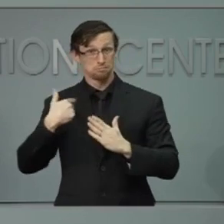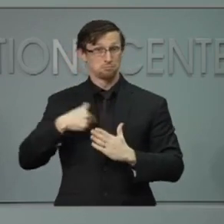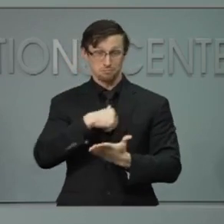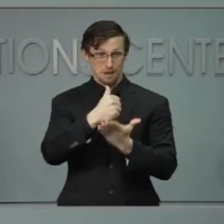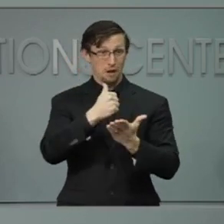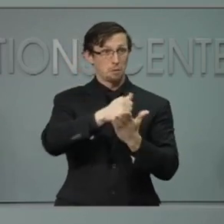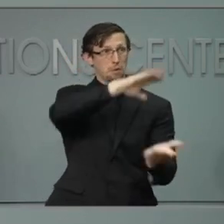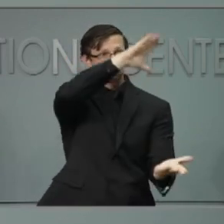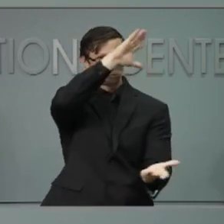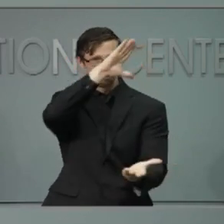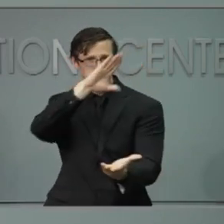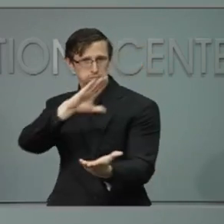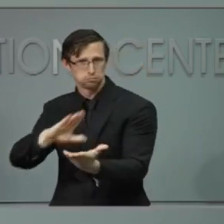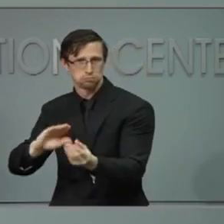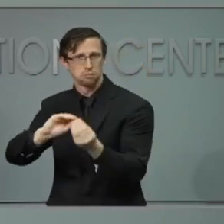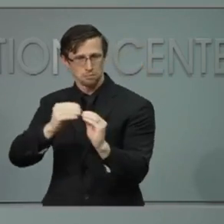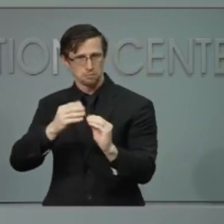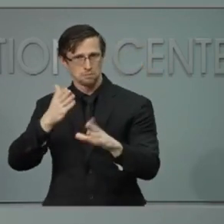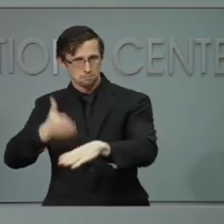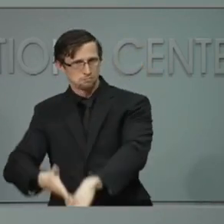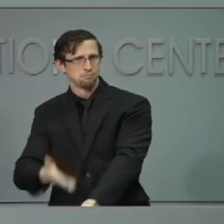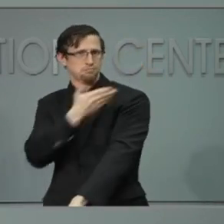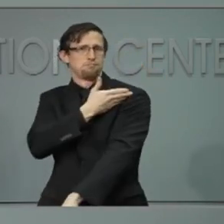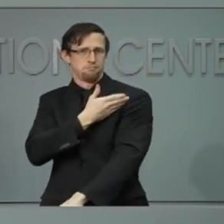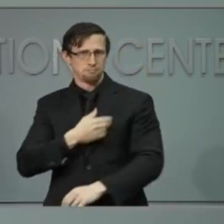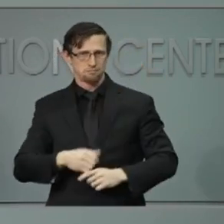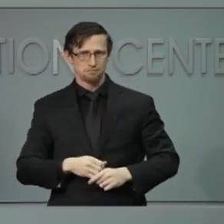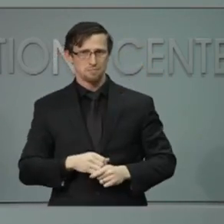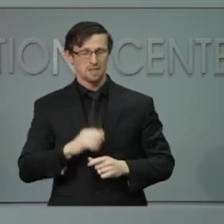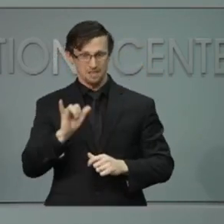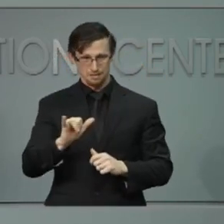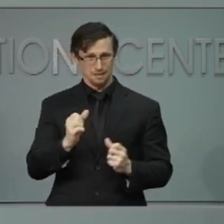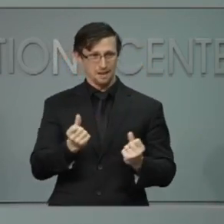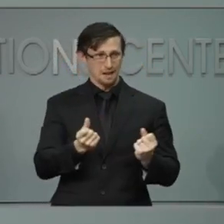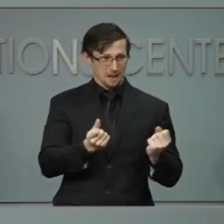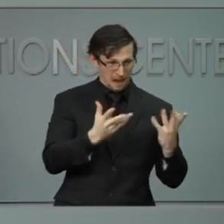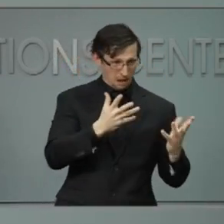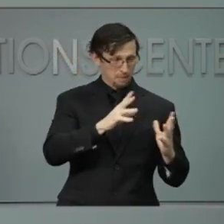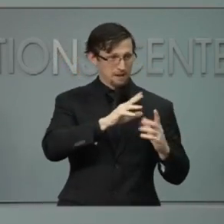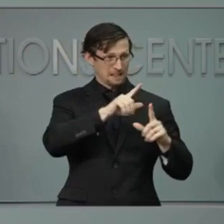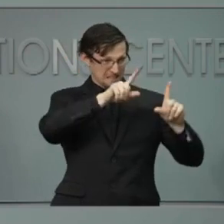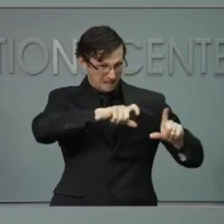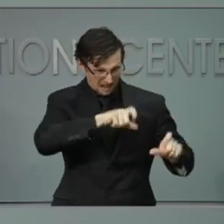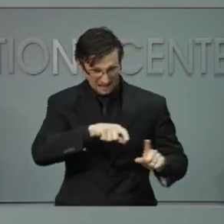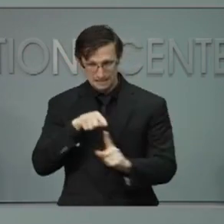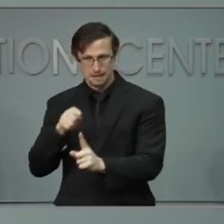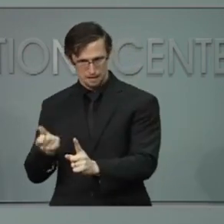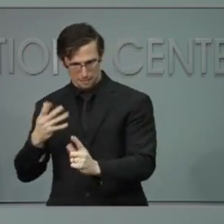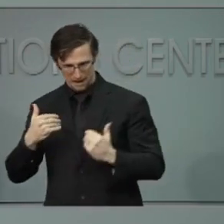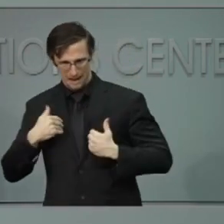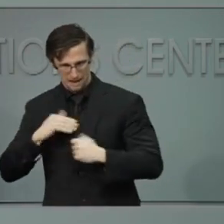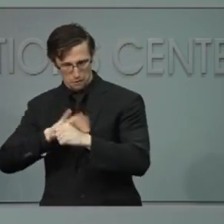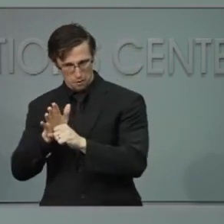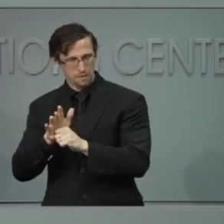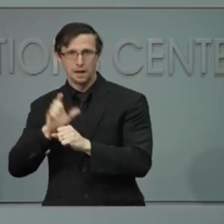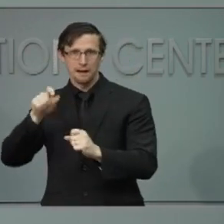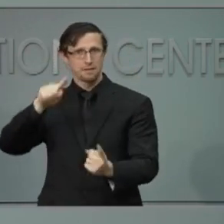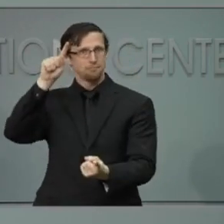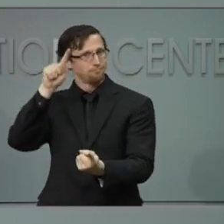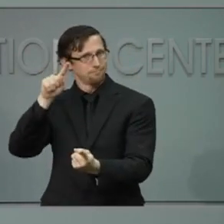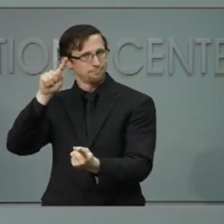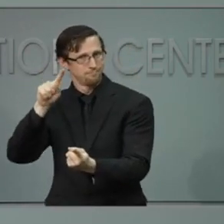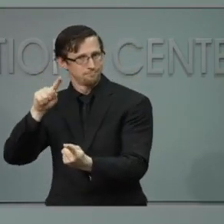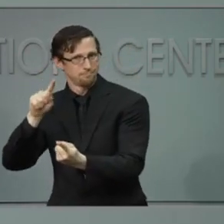trajectory of our numbers. We must reduce the positivity rate. Let's do our part to keep business